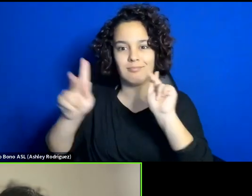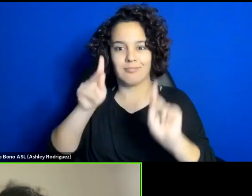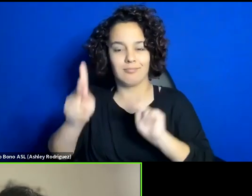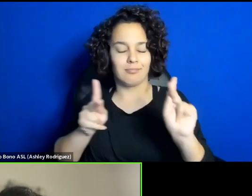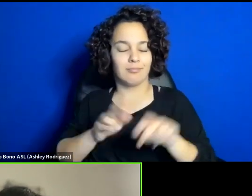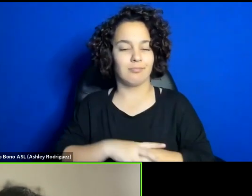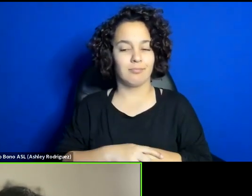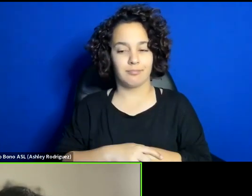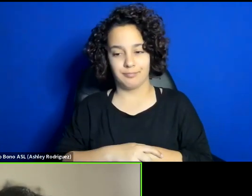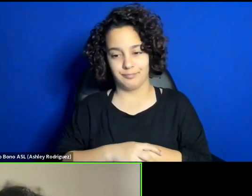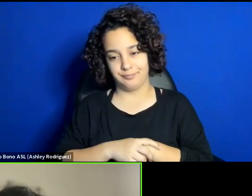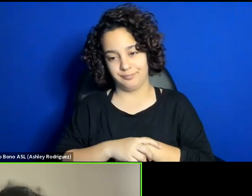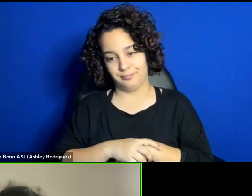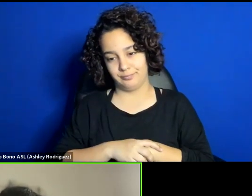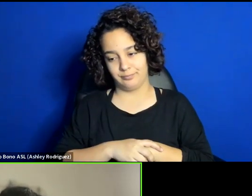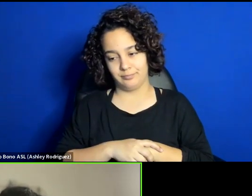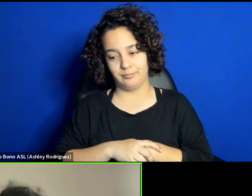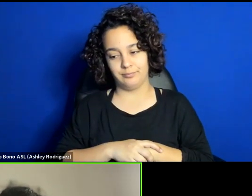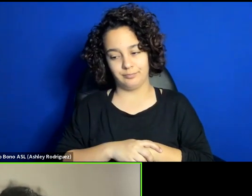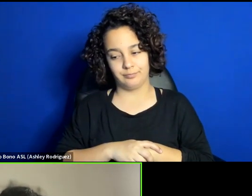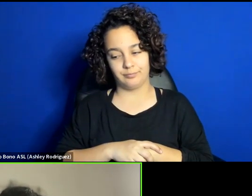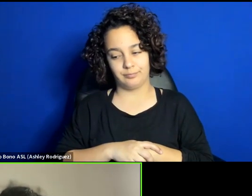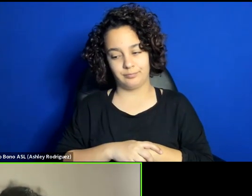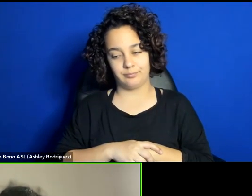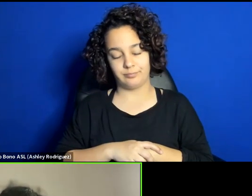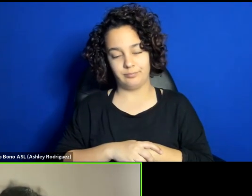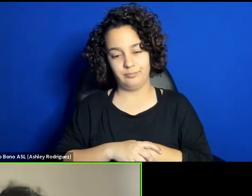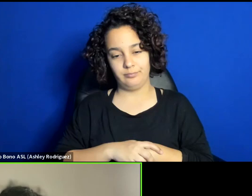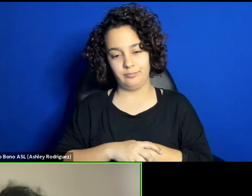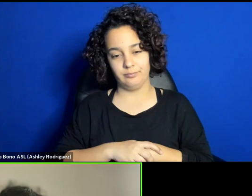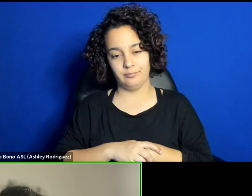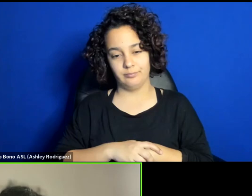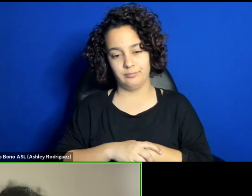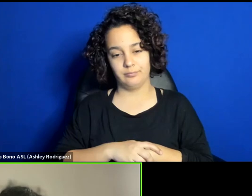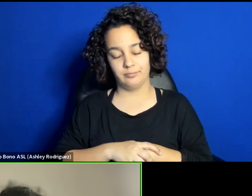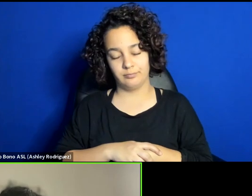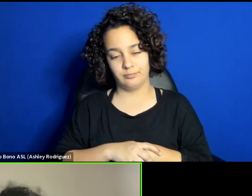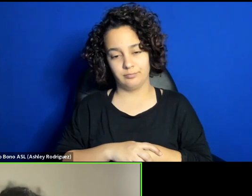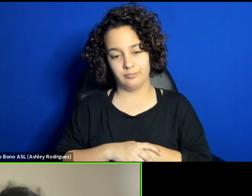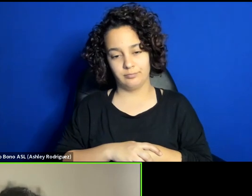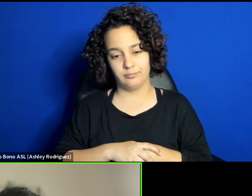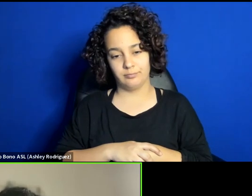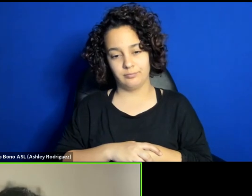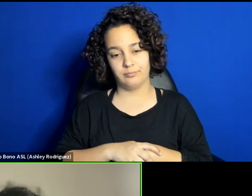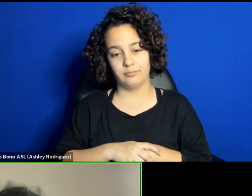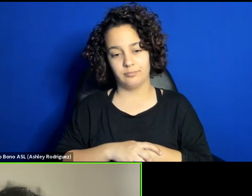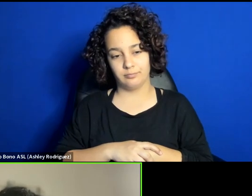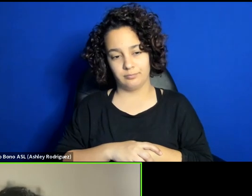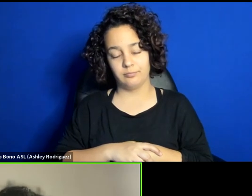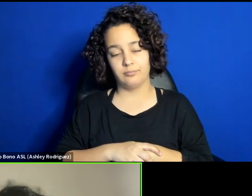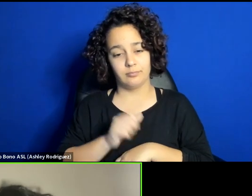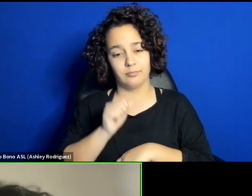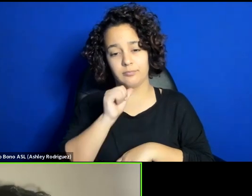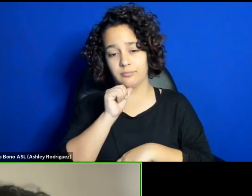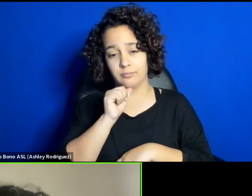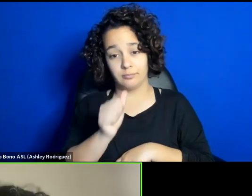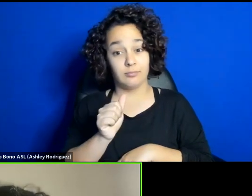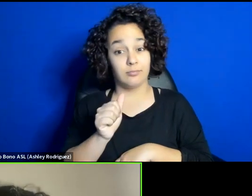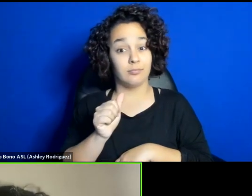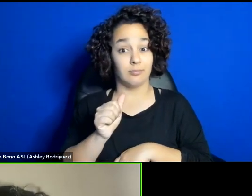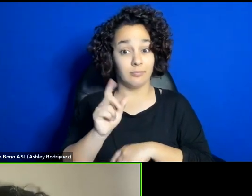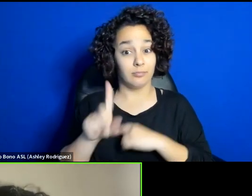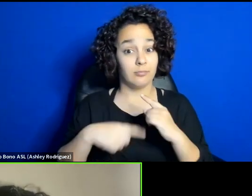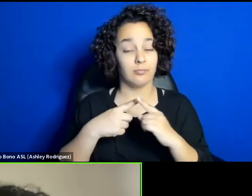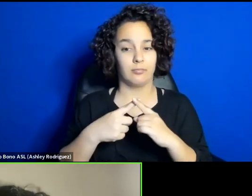And so it's not about me having only political topics on the